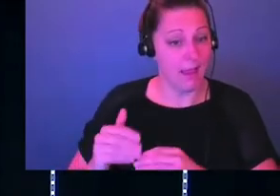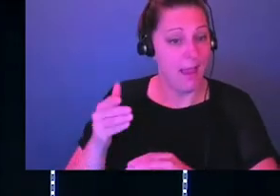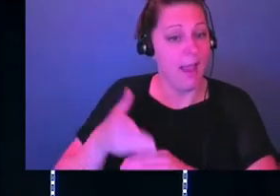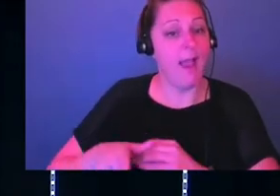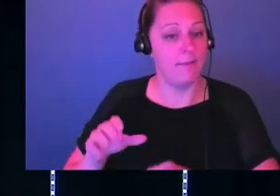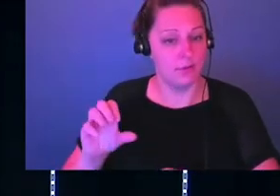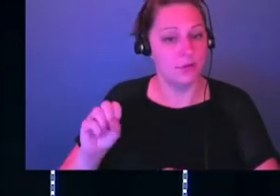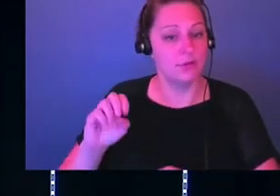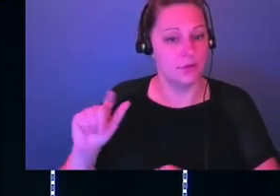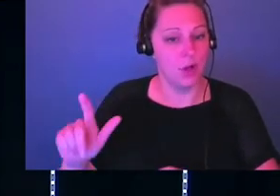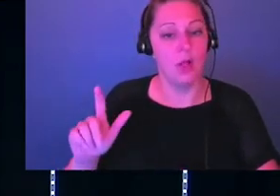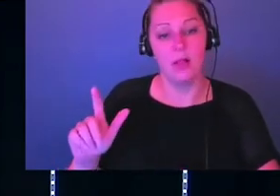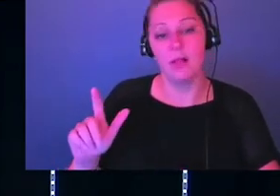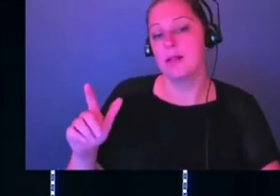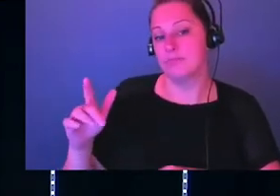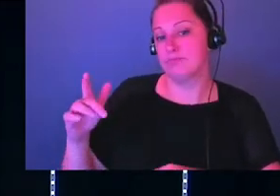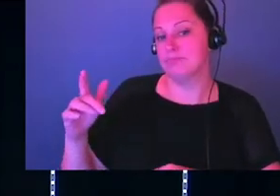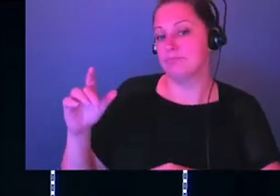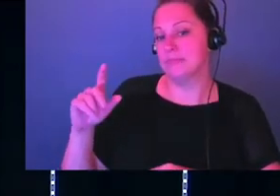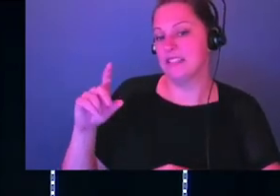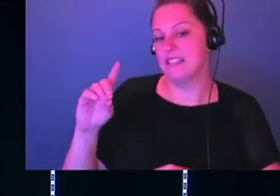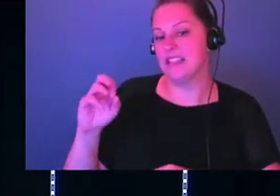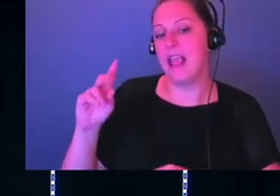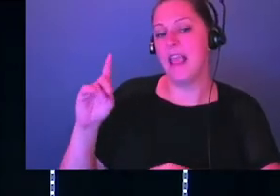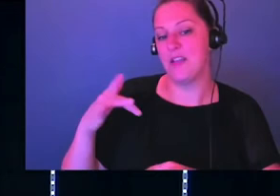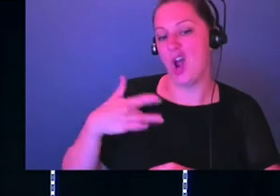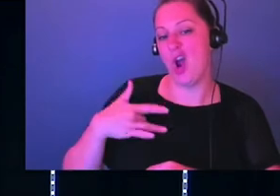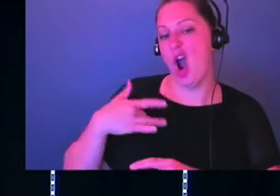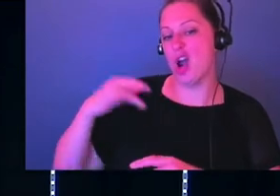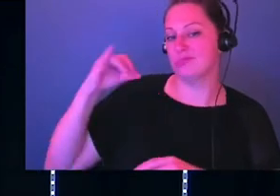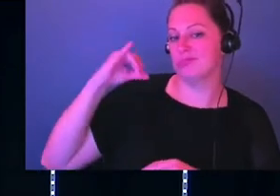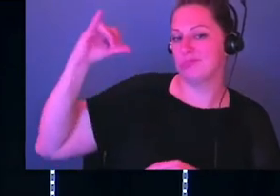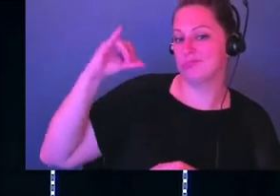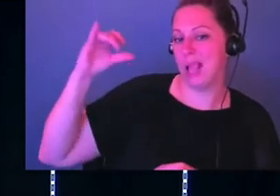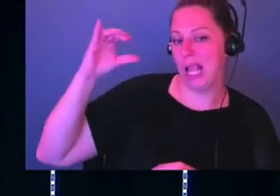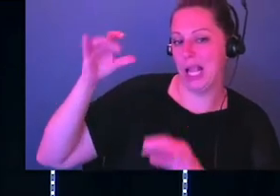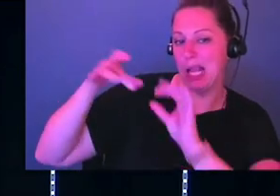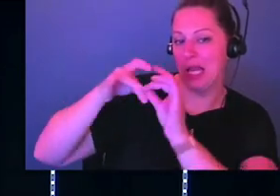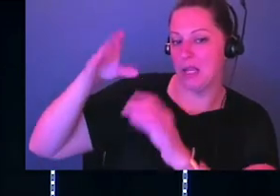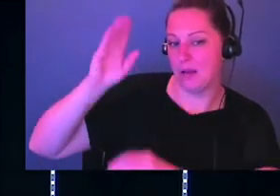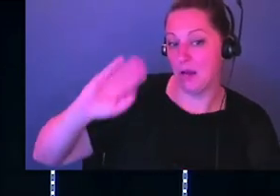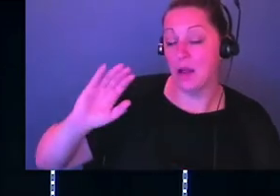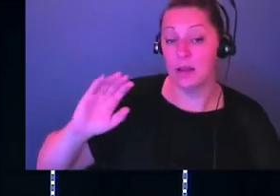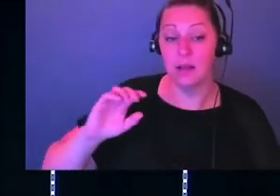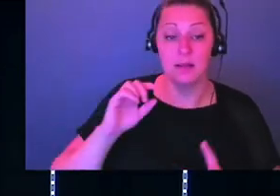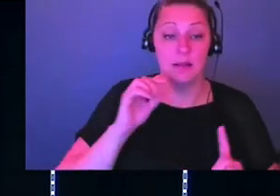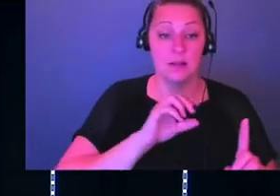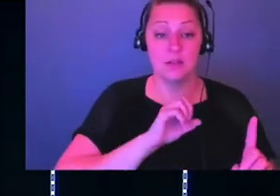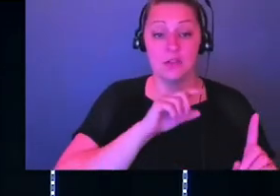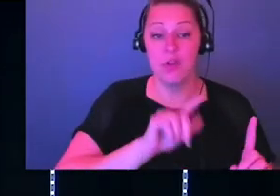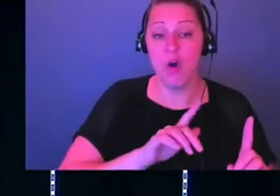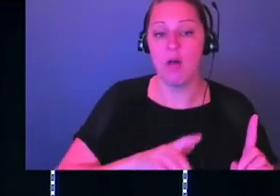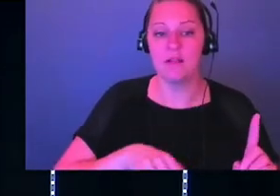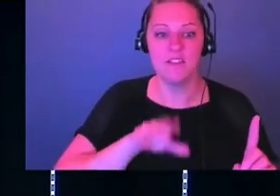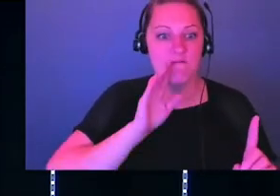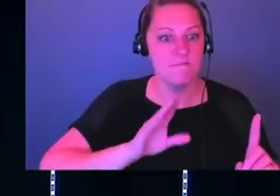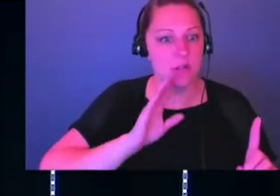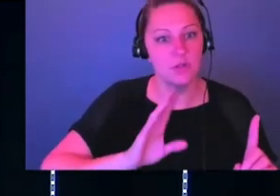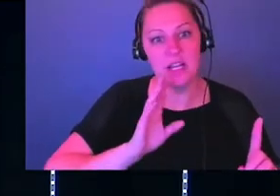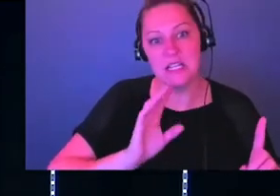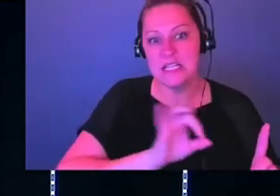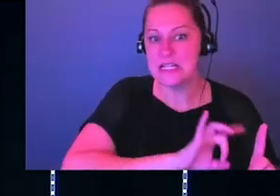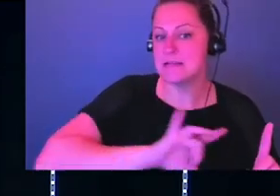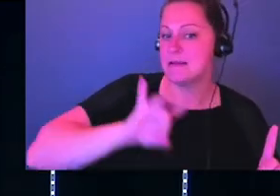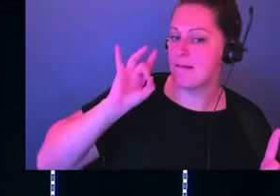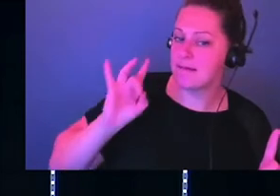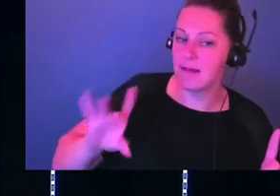king after God's own heart, right? Man after God's own heart. And so he, like so much, he gets frustrated in these random places that so much so he hates David that like